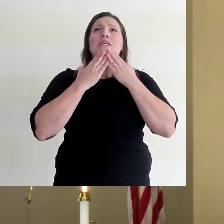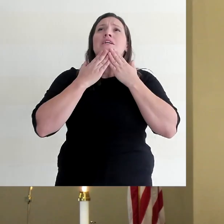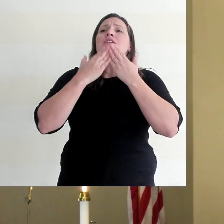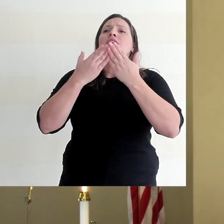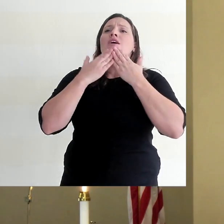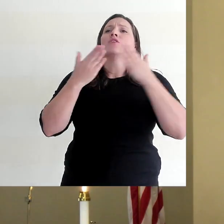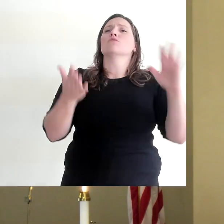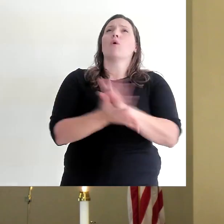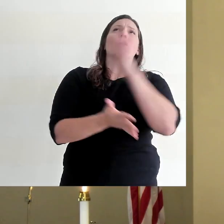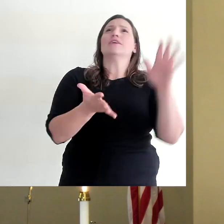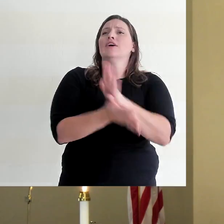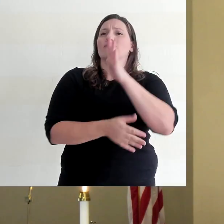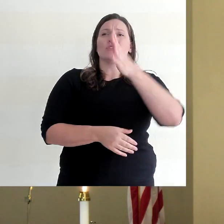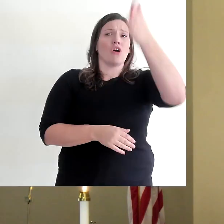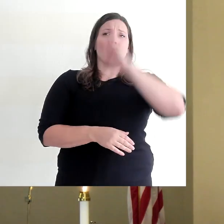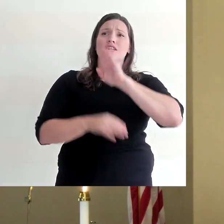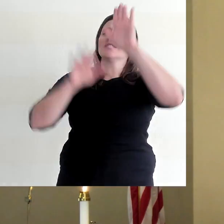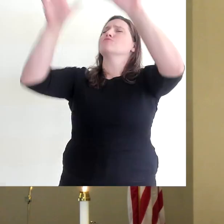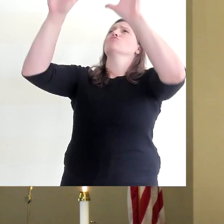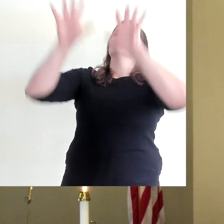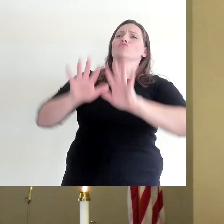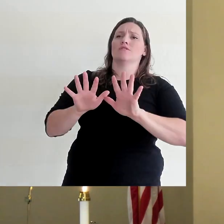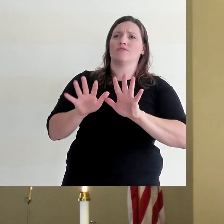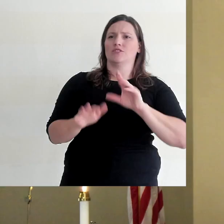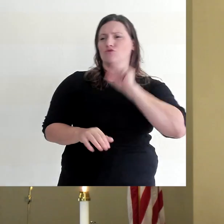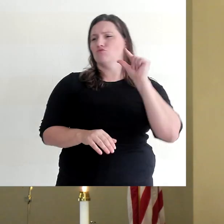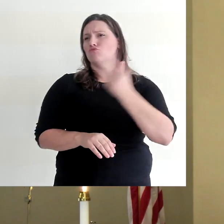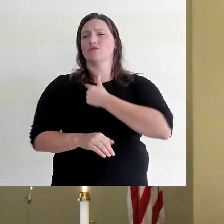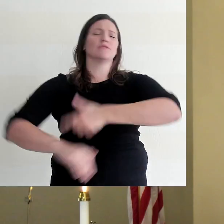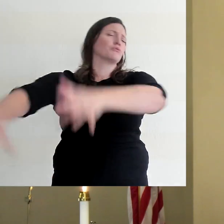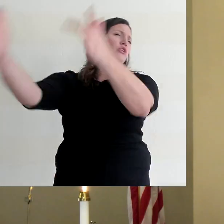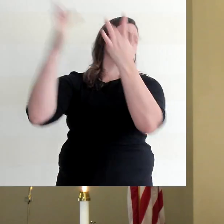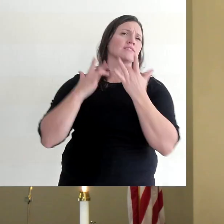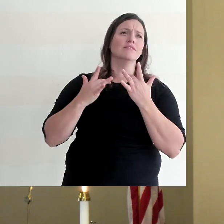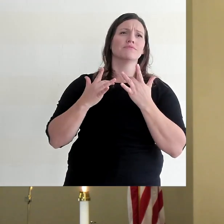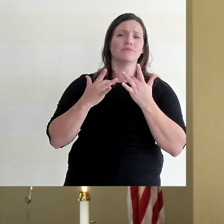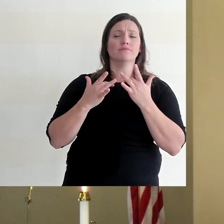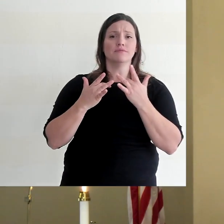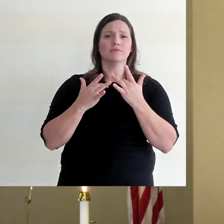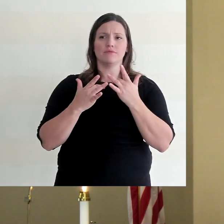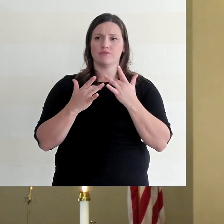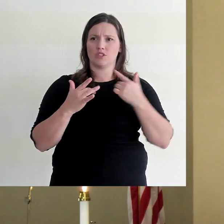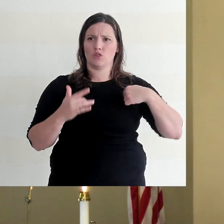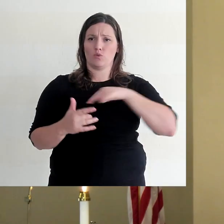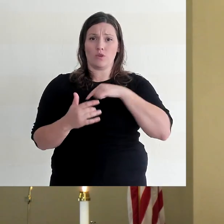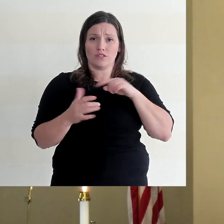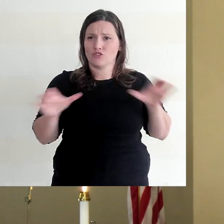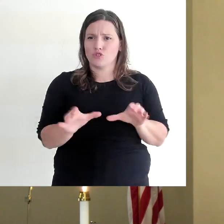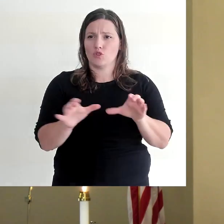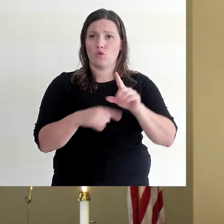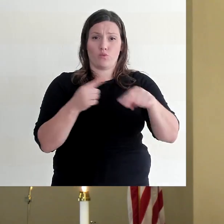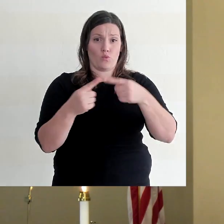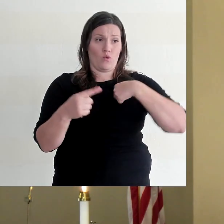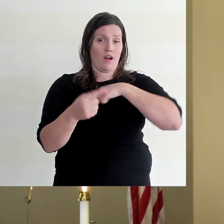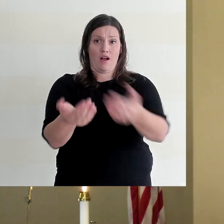thank and praise God for his wonderful grace and mercy to us. We do that when we